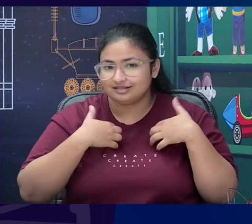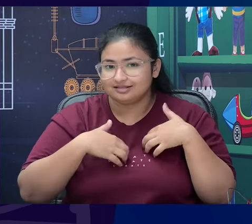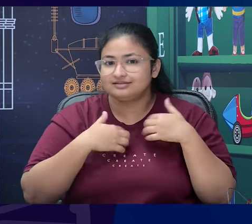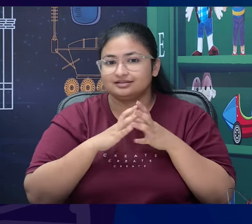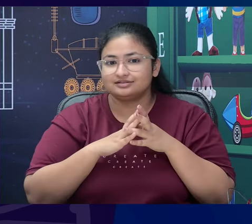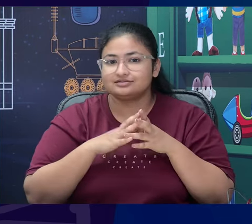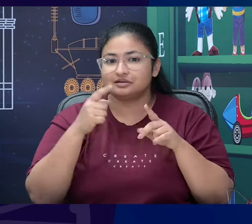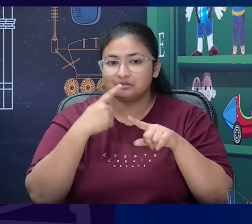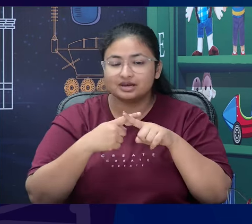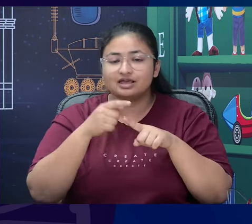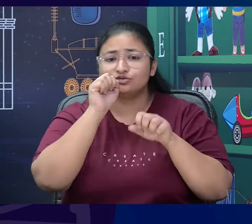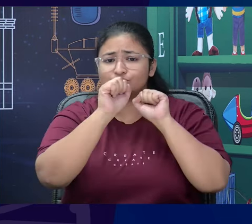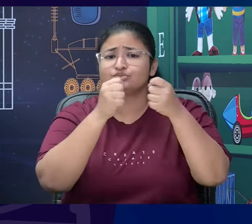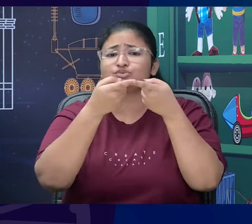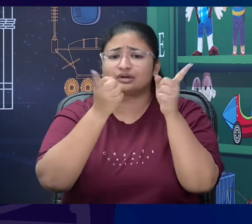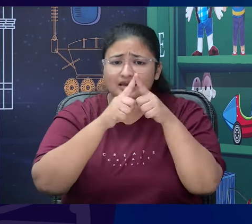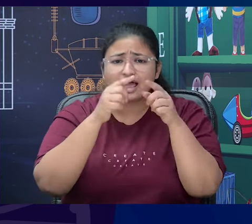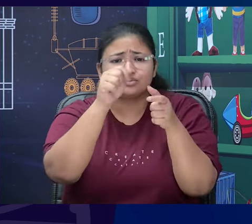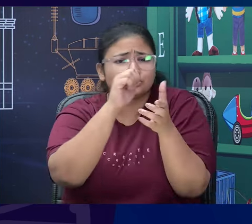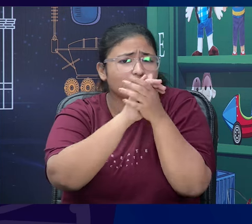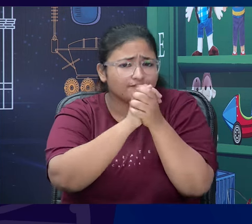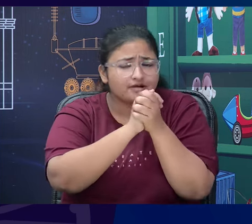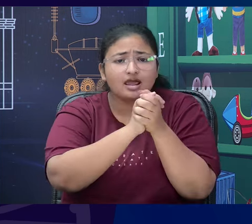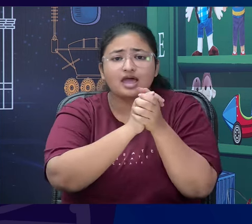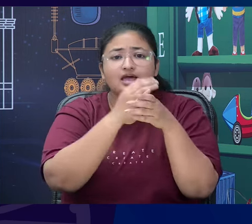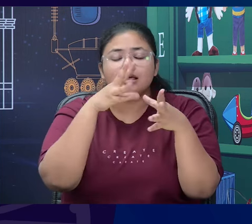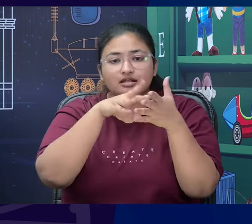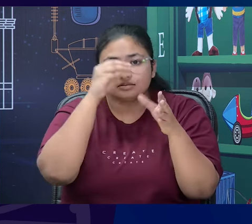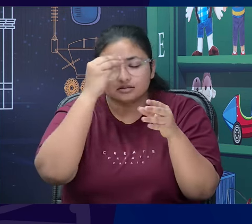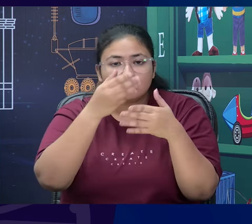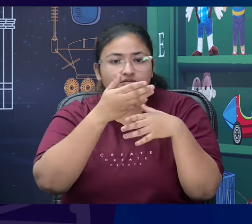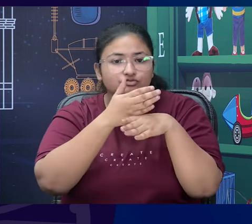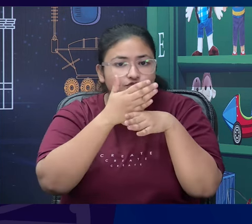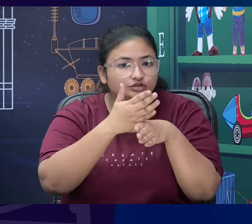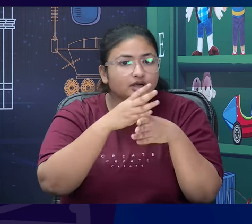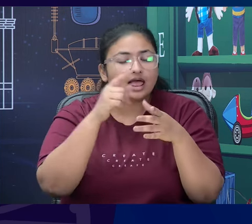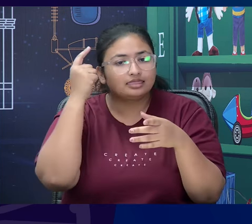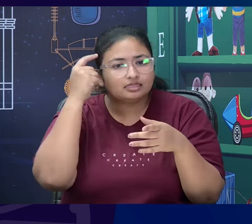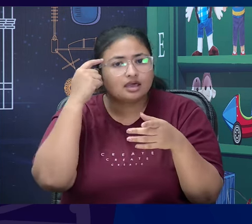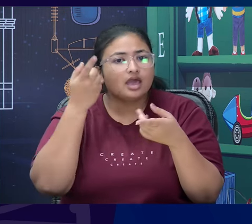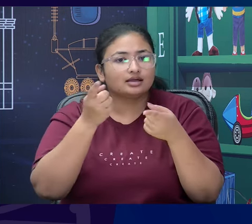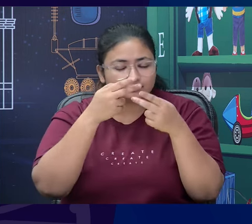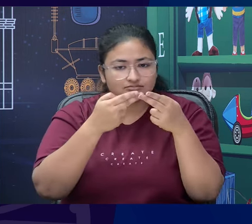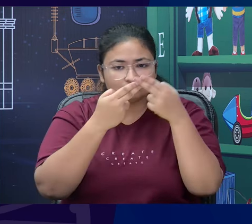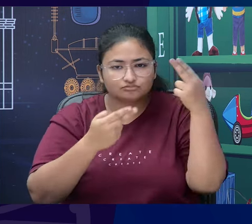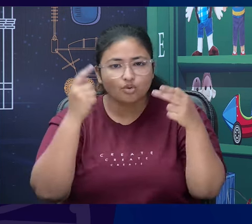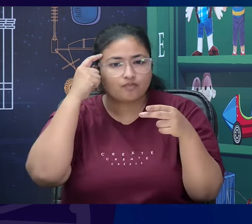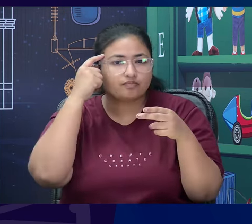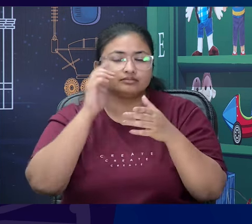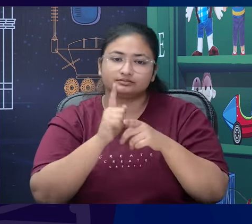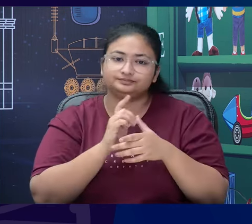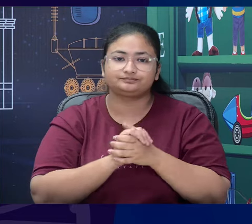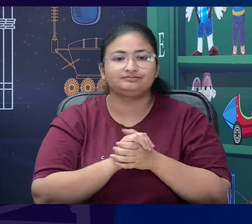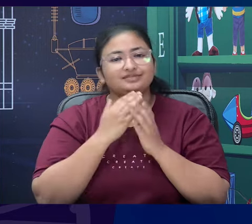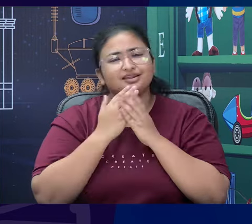enact it in their classrooms or with their friends and do lots of thinking around the lesson. Absolutely ma'am.